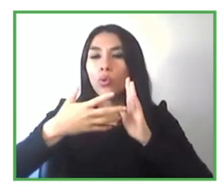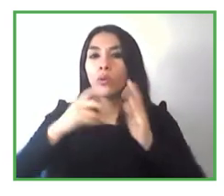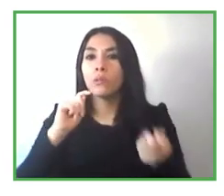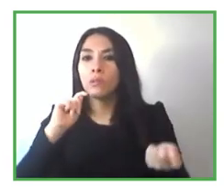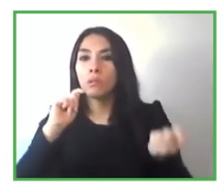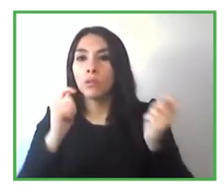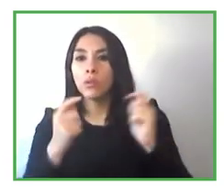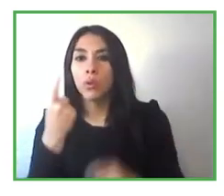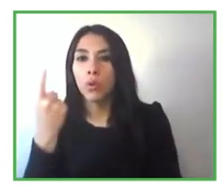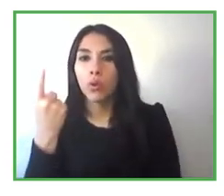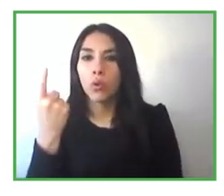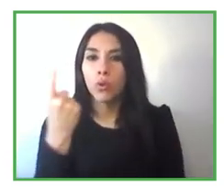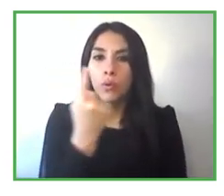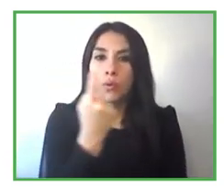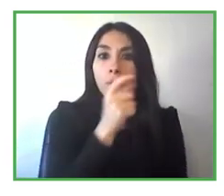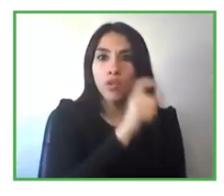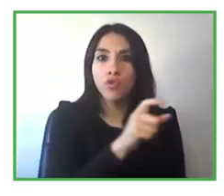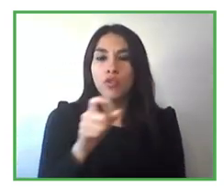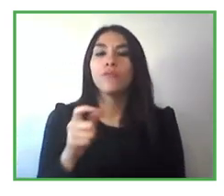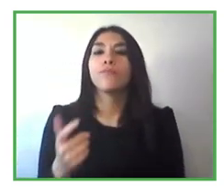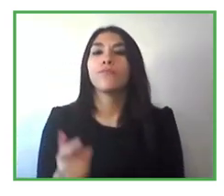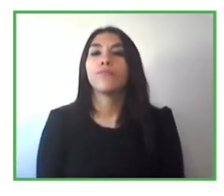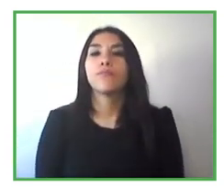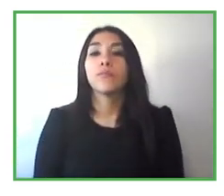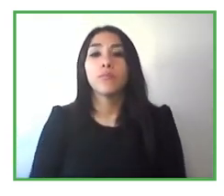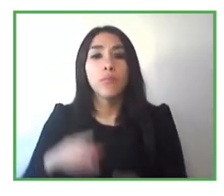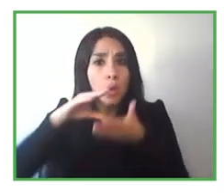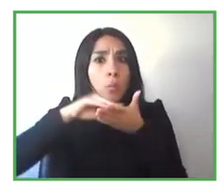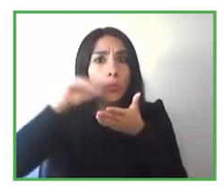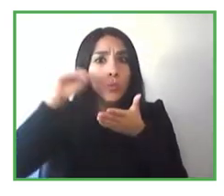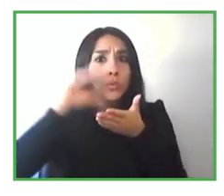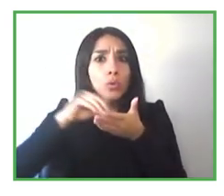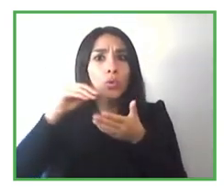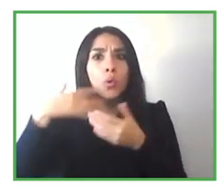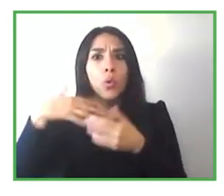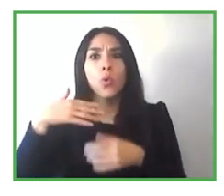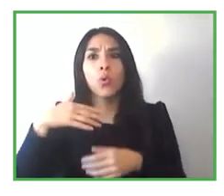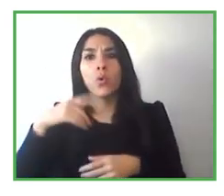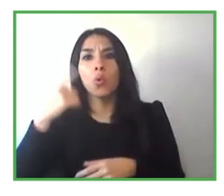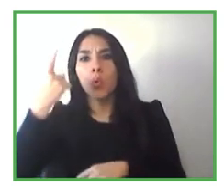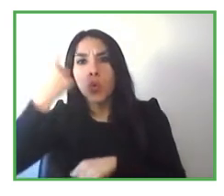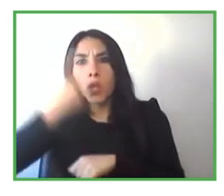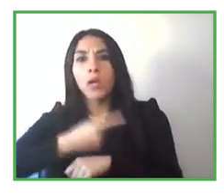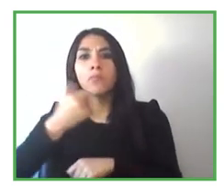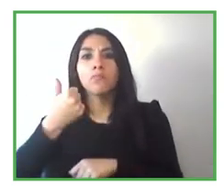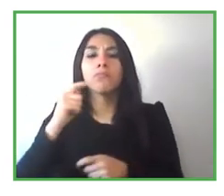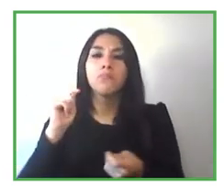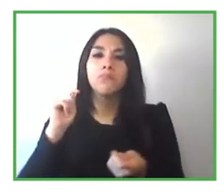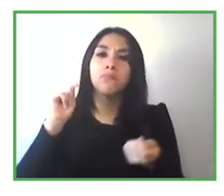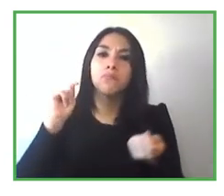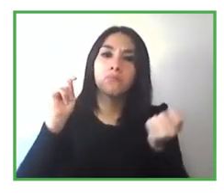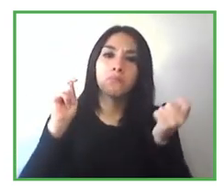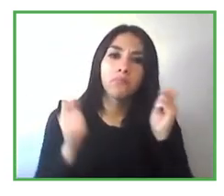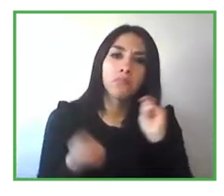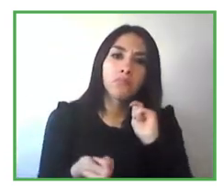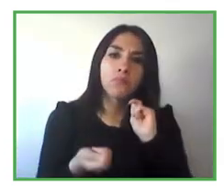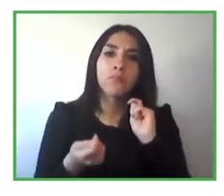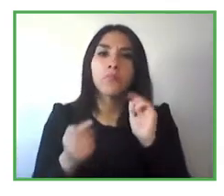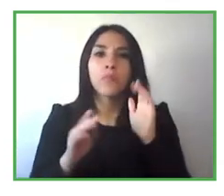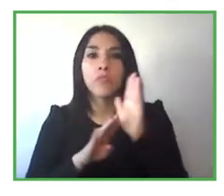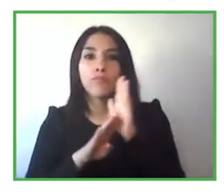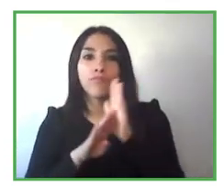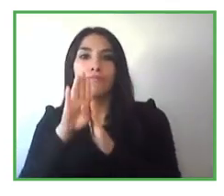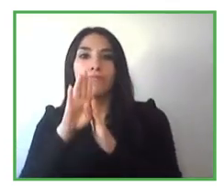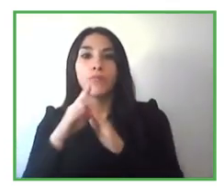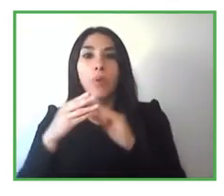and we evolve and we have developed further training for the businesses we have streamlined the processes as